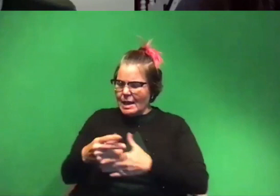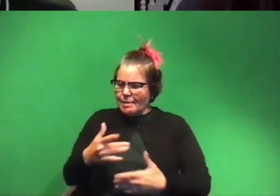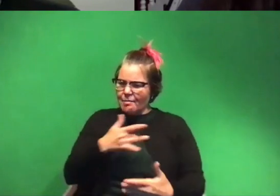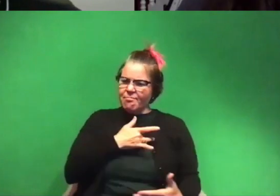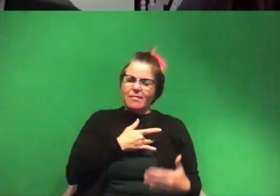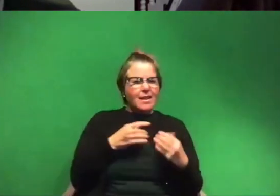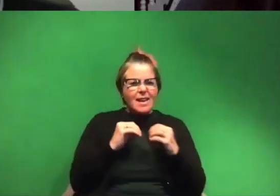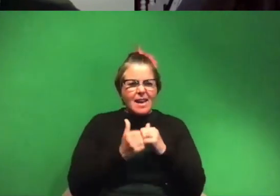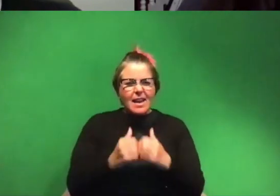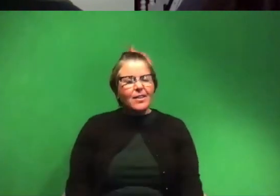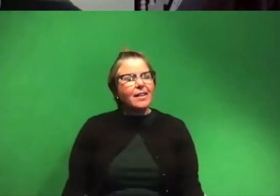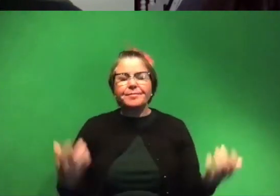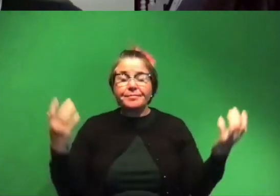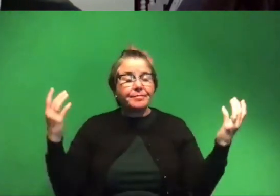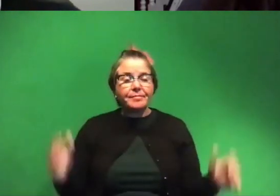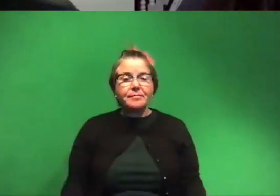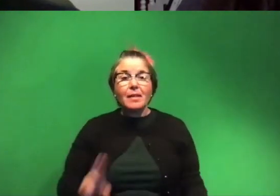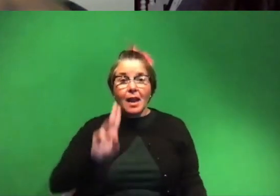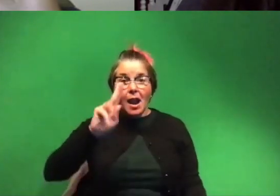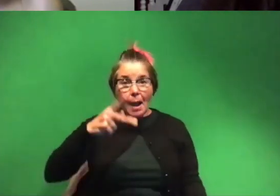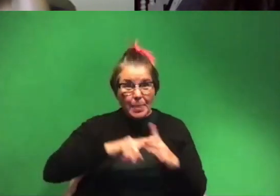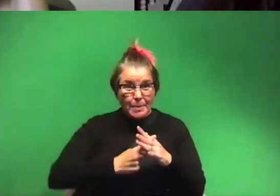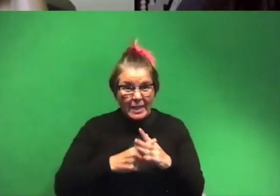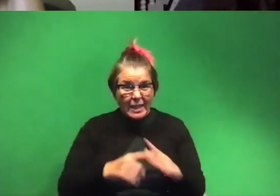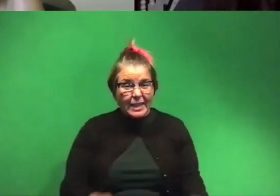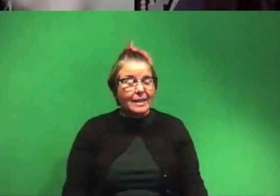it's it just pulls on the up the beginning of up oh